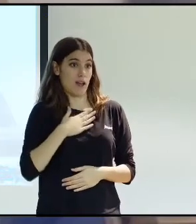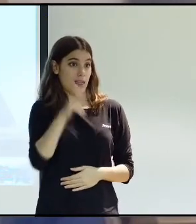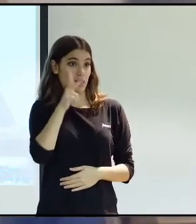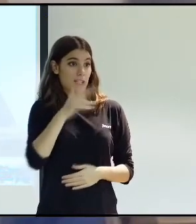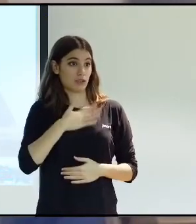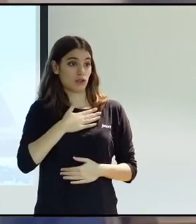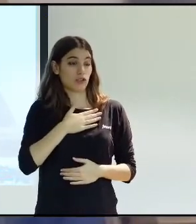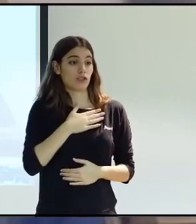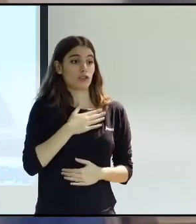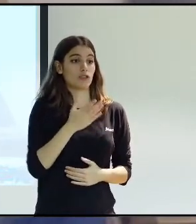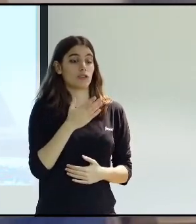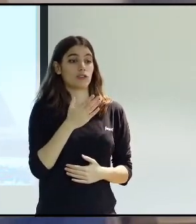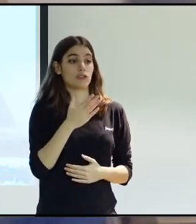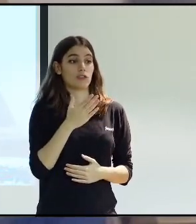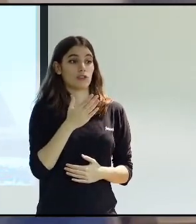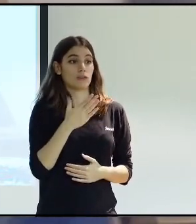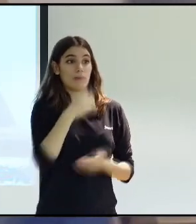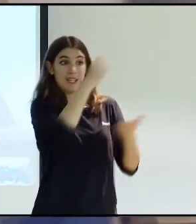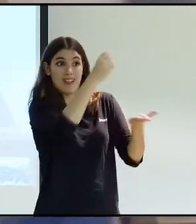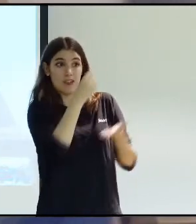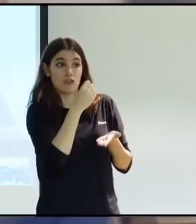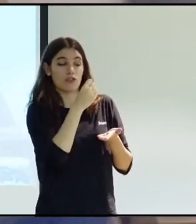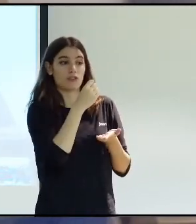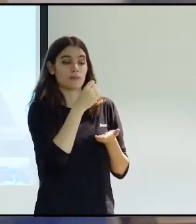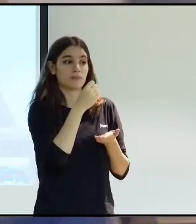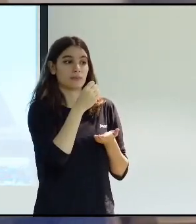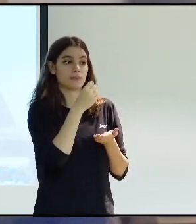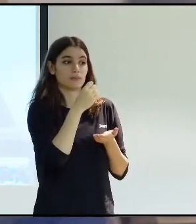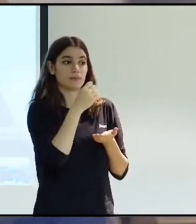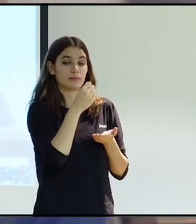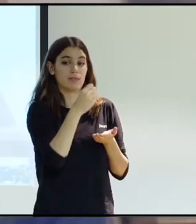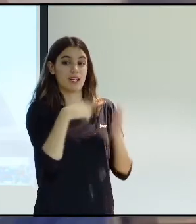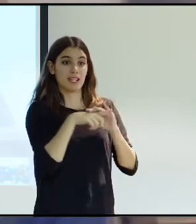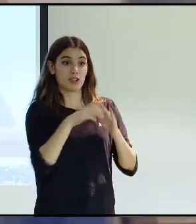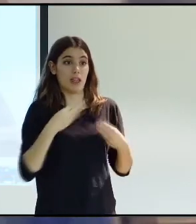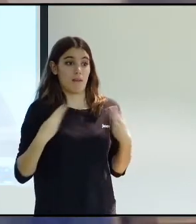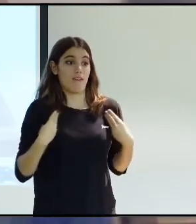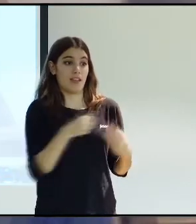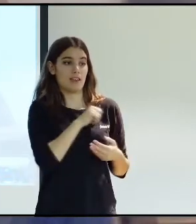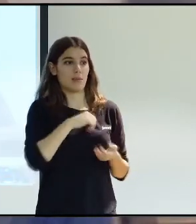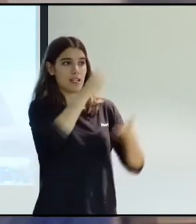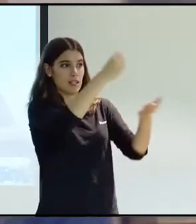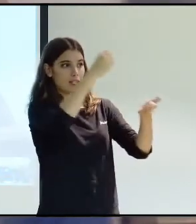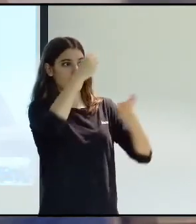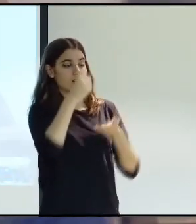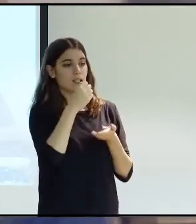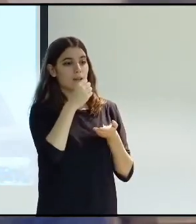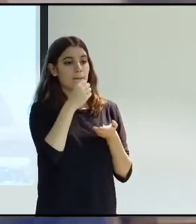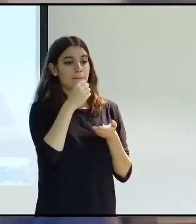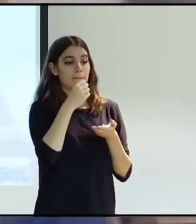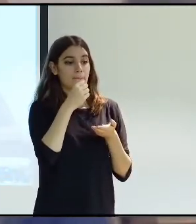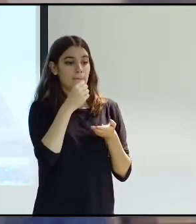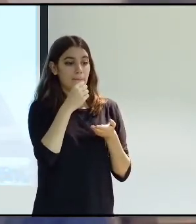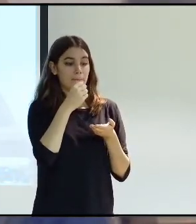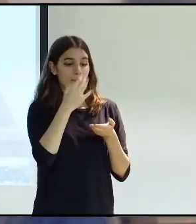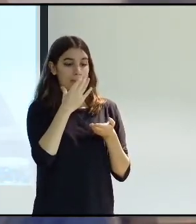person that has the right to that provision managed, that is managed for that independent